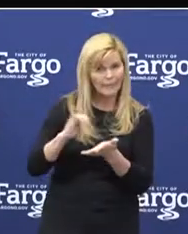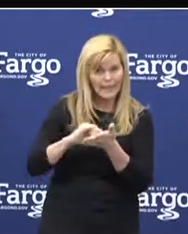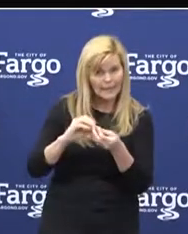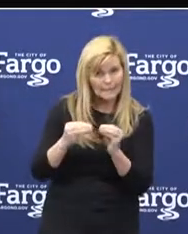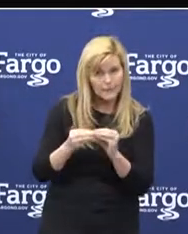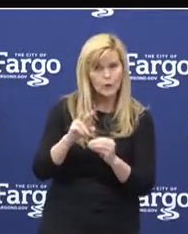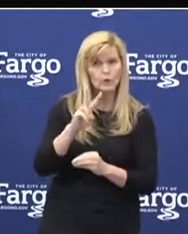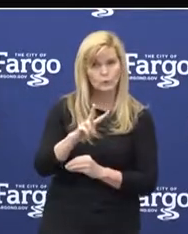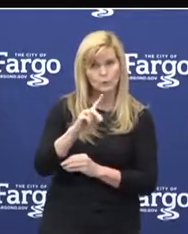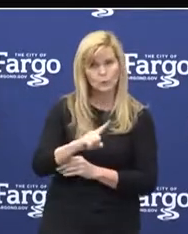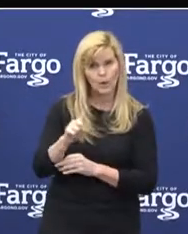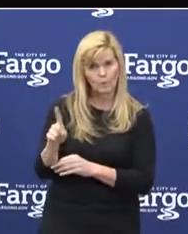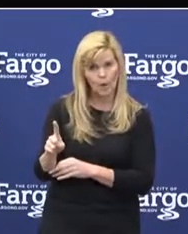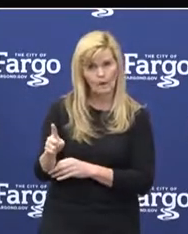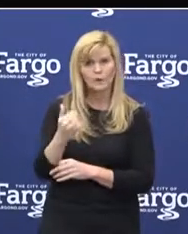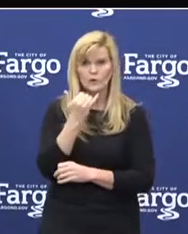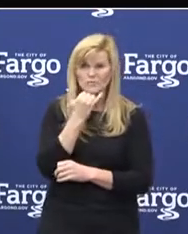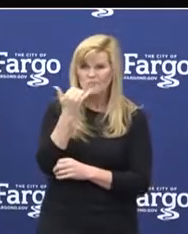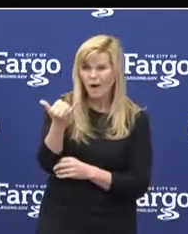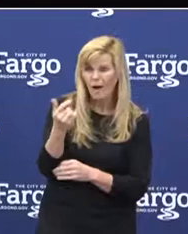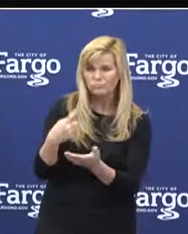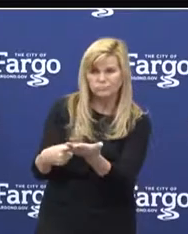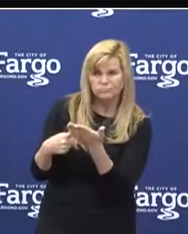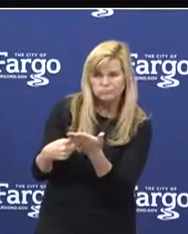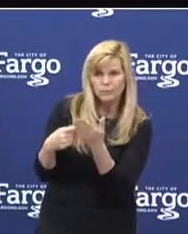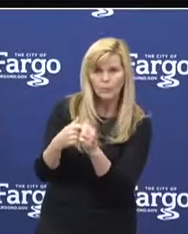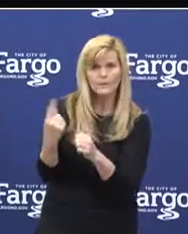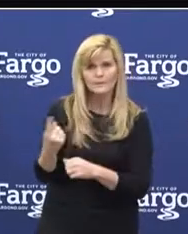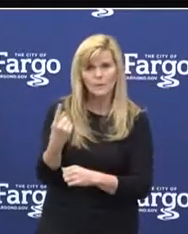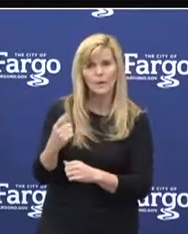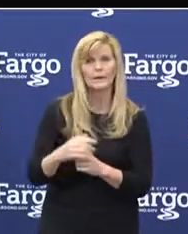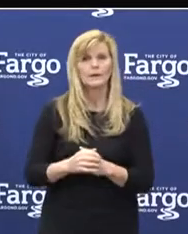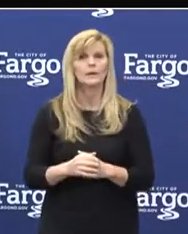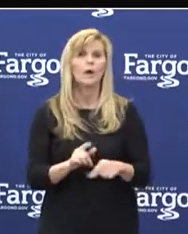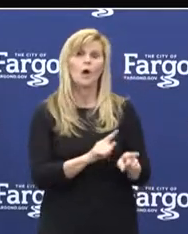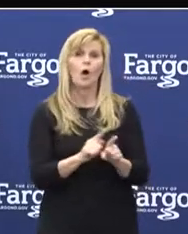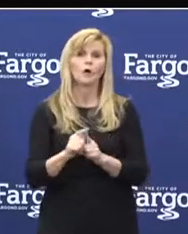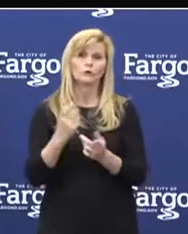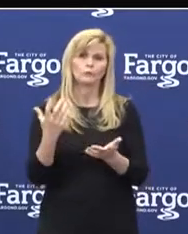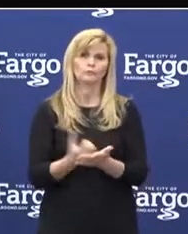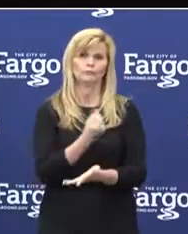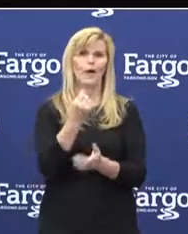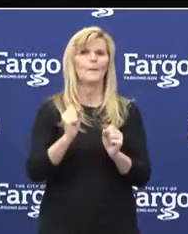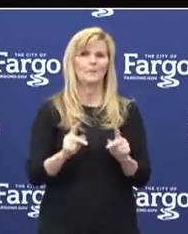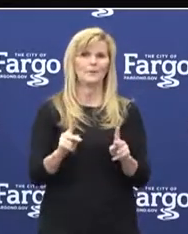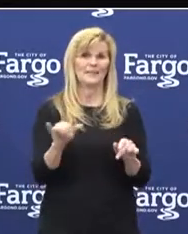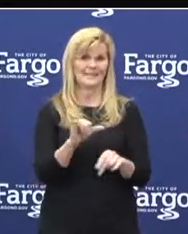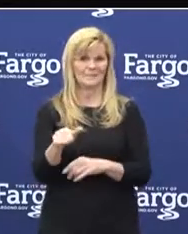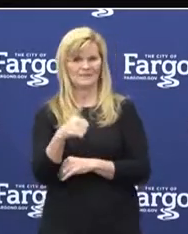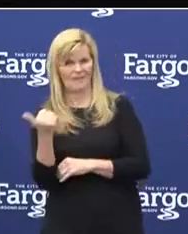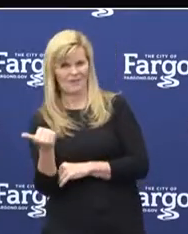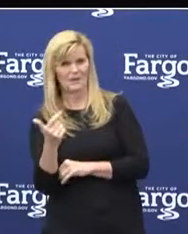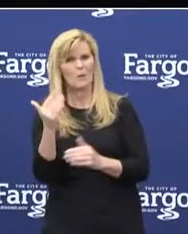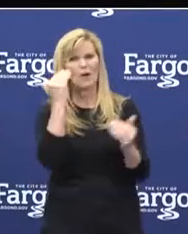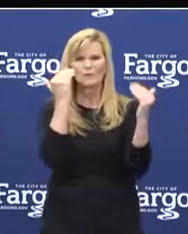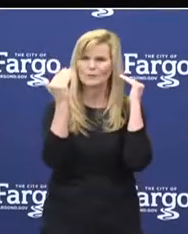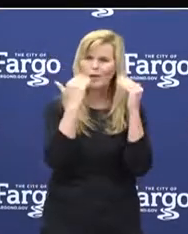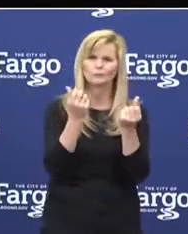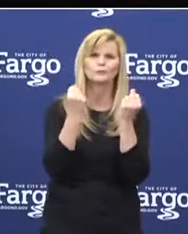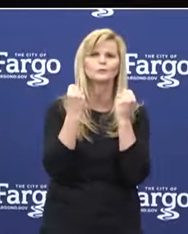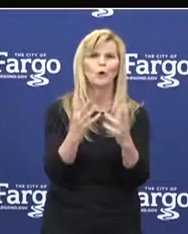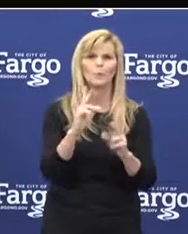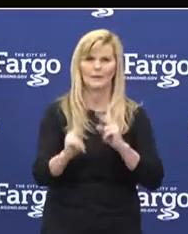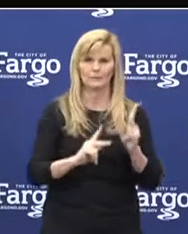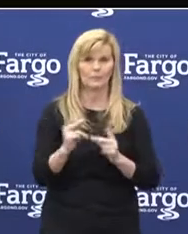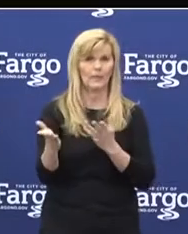out and speak with others. I'd also like to take this time, as others have done now, to acknowledge so many of the people that